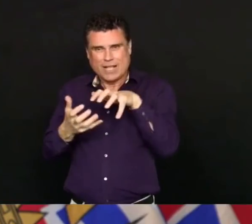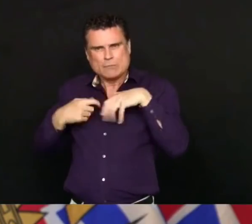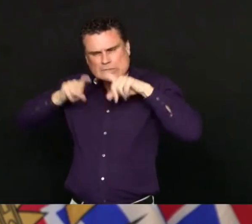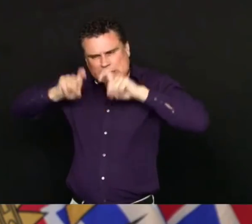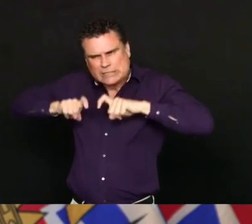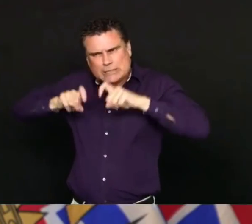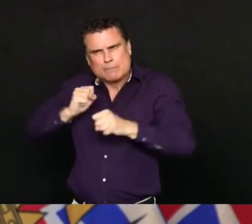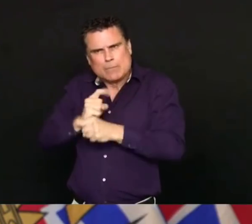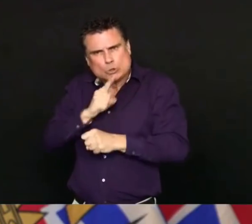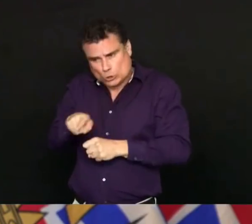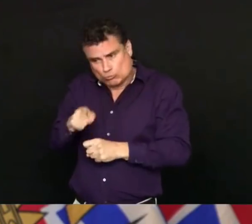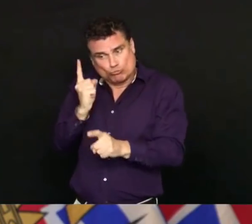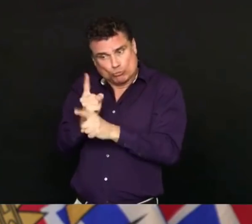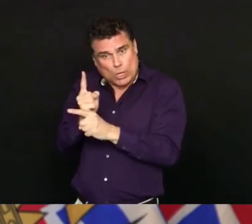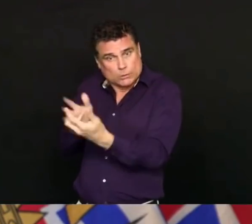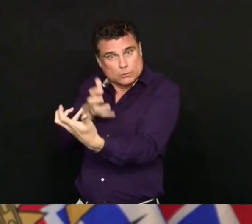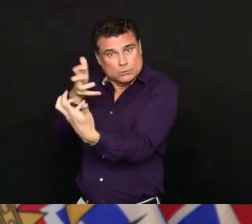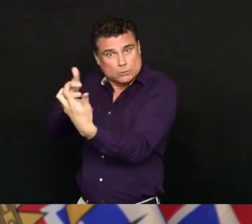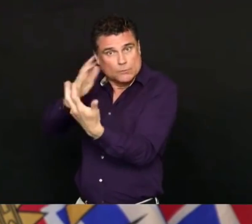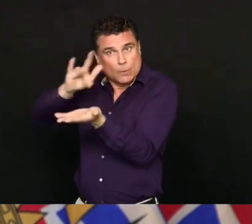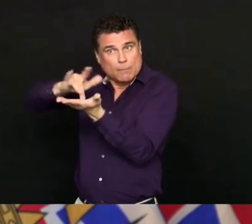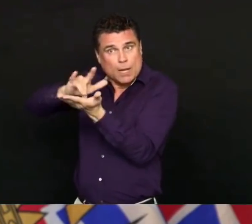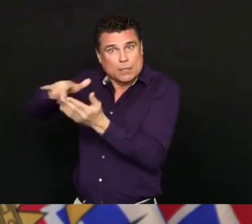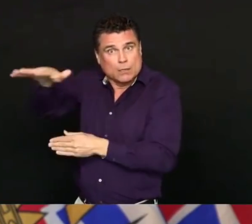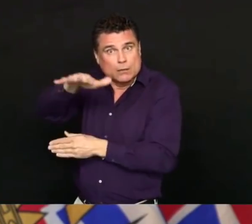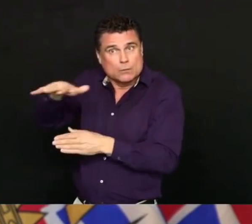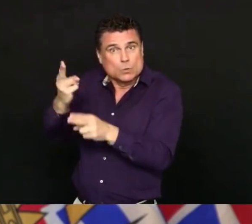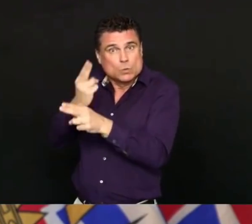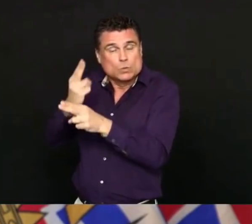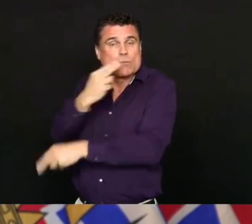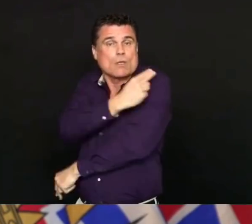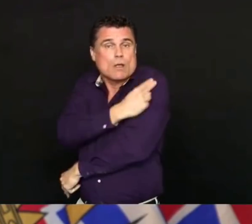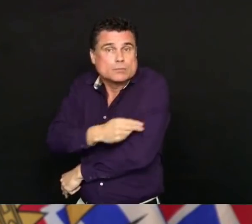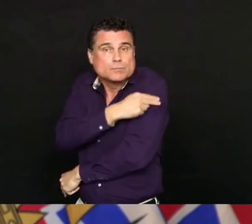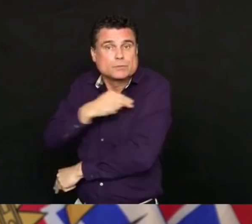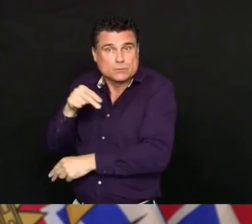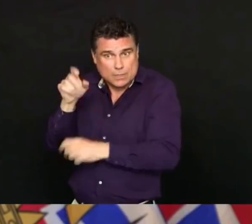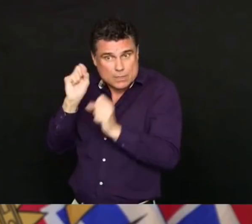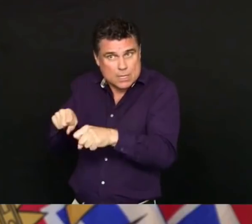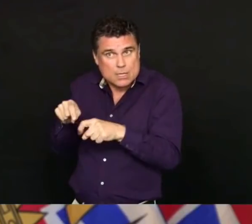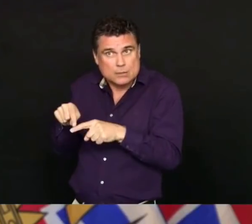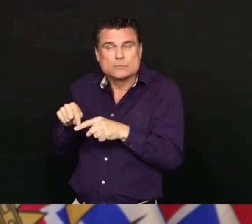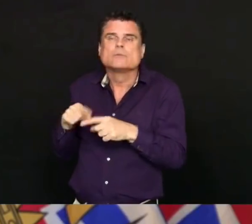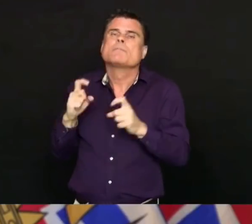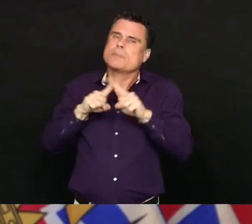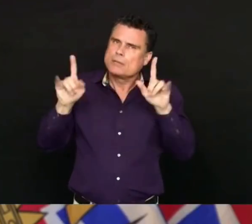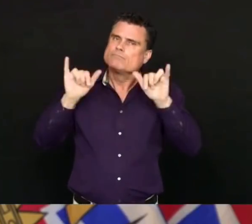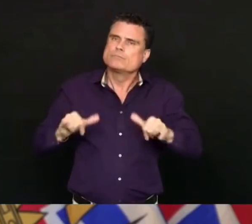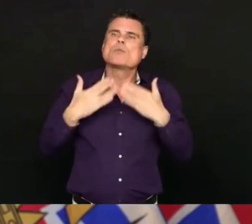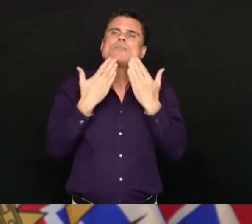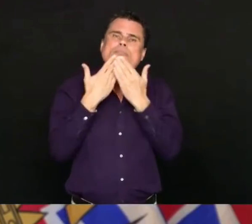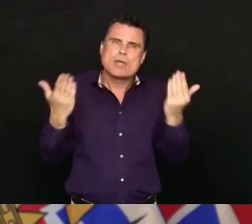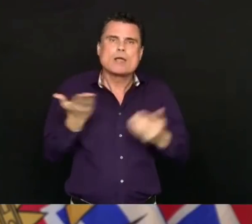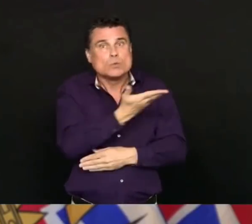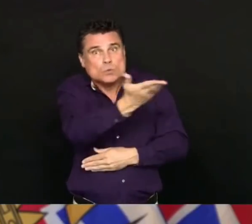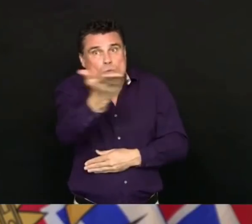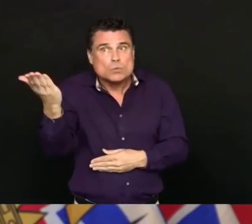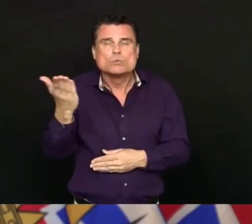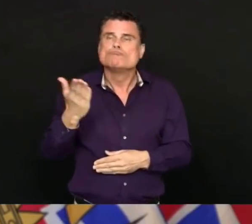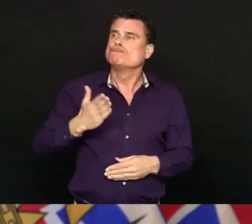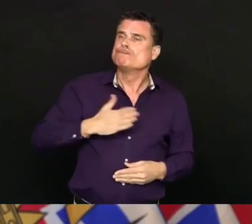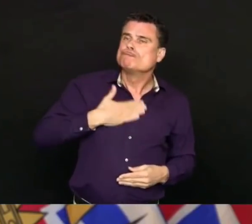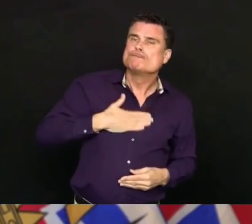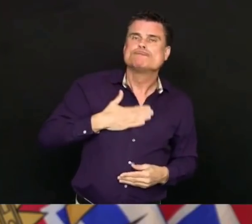to thank everybody for their ongoing efforts and contributions in this area. Finally, around weekend